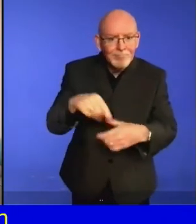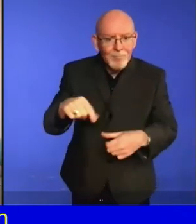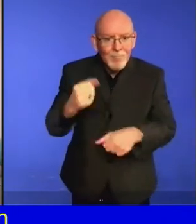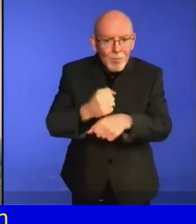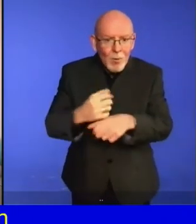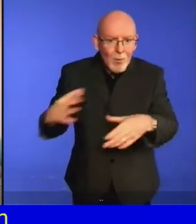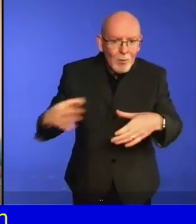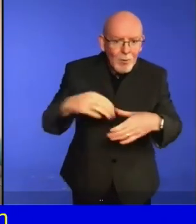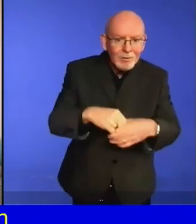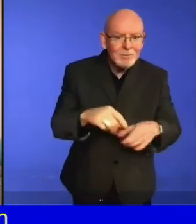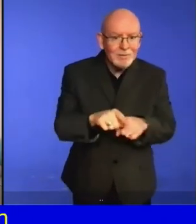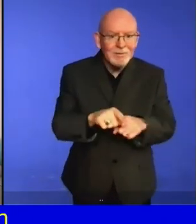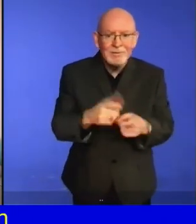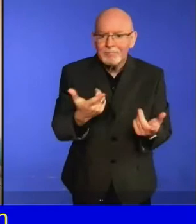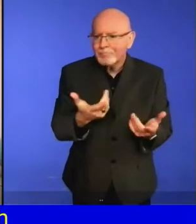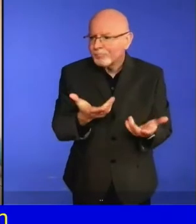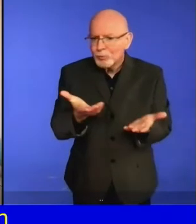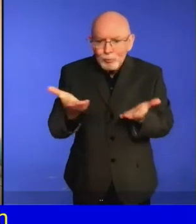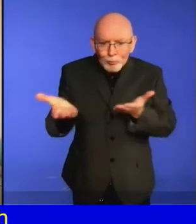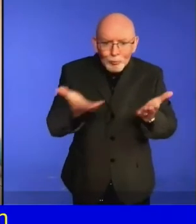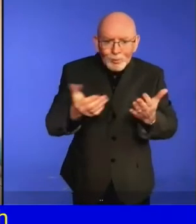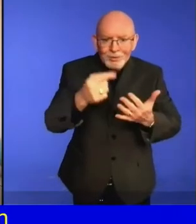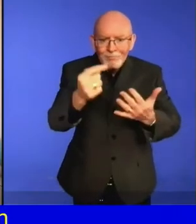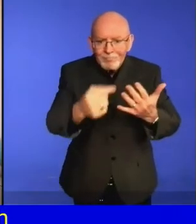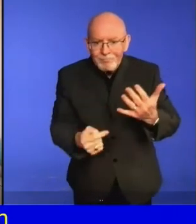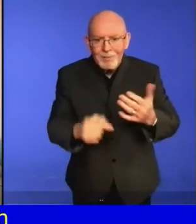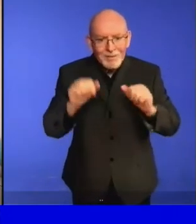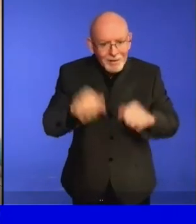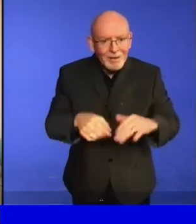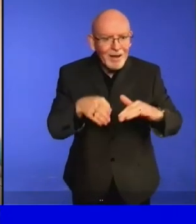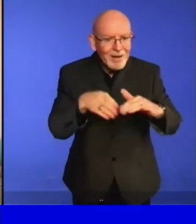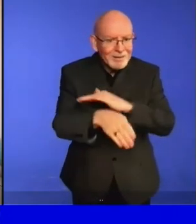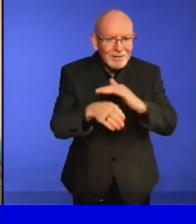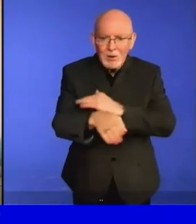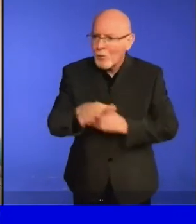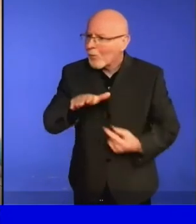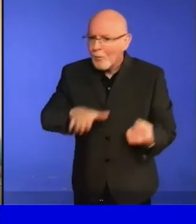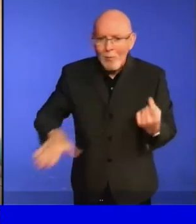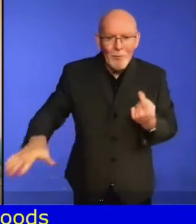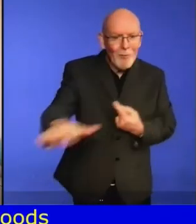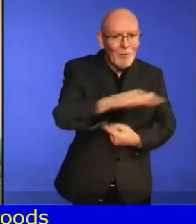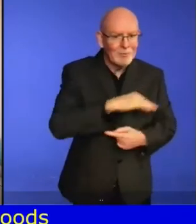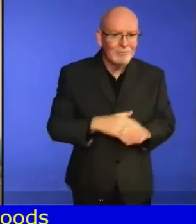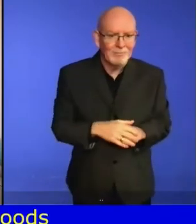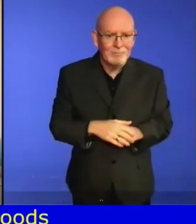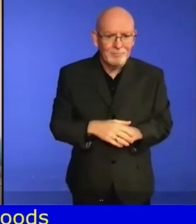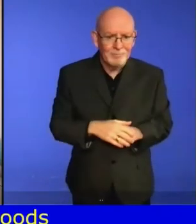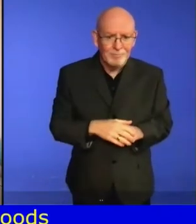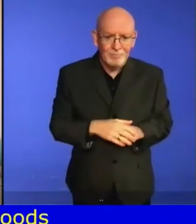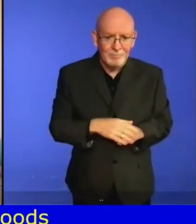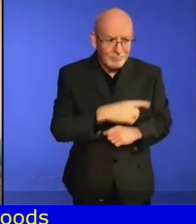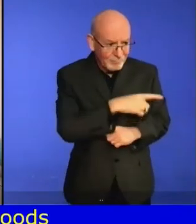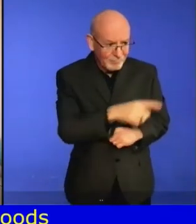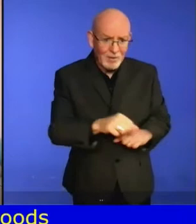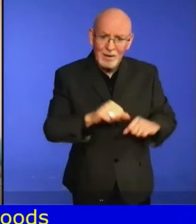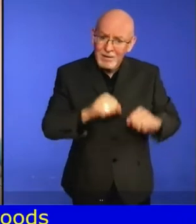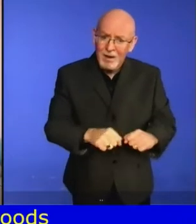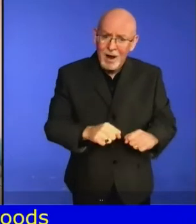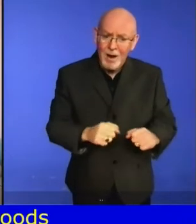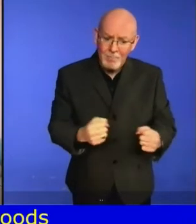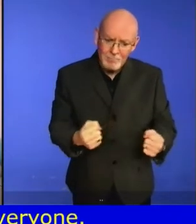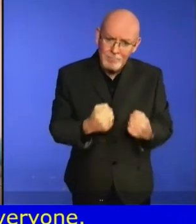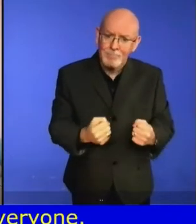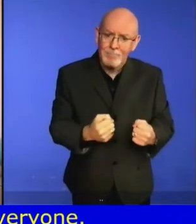also strengthen leadership for sustainable development by channeling a percentage of their earnings